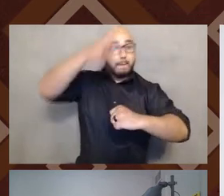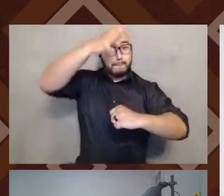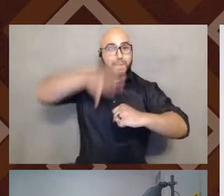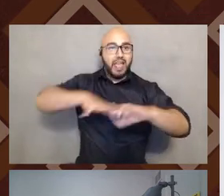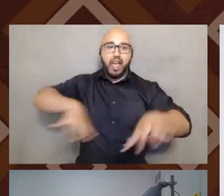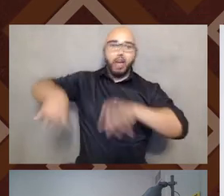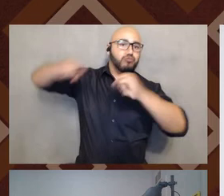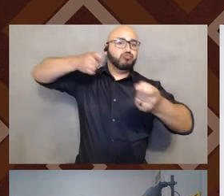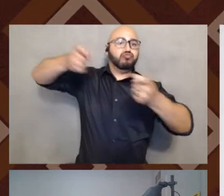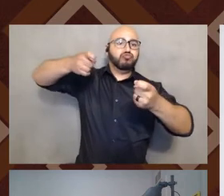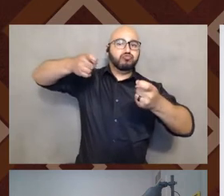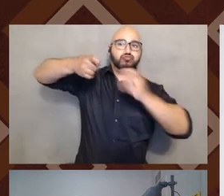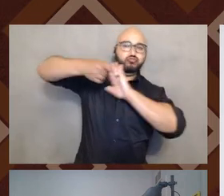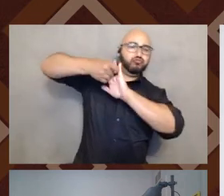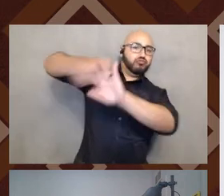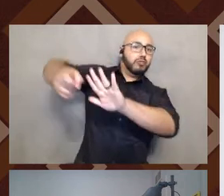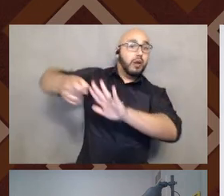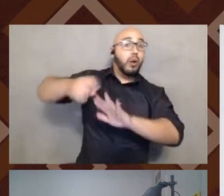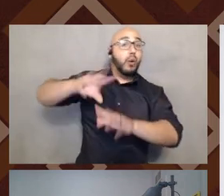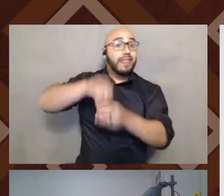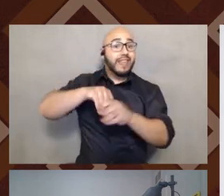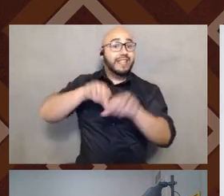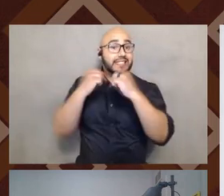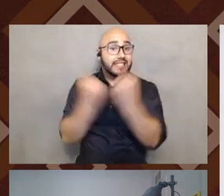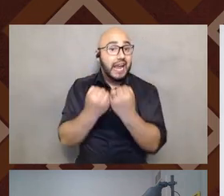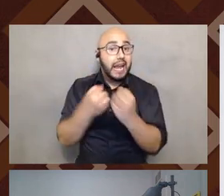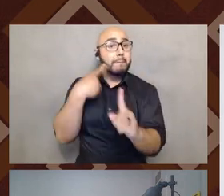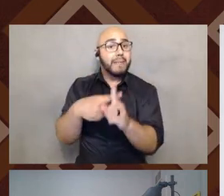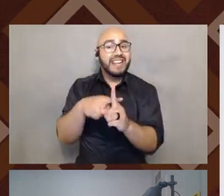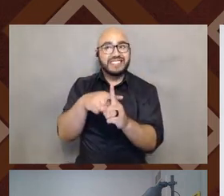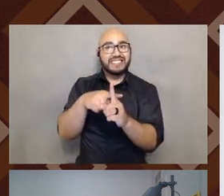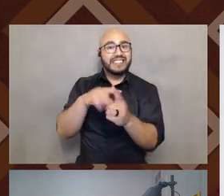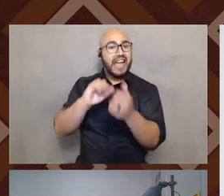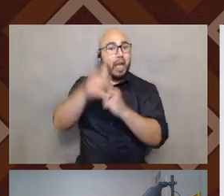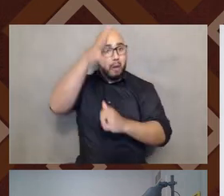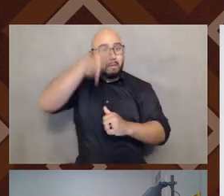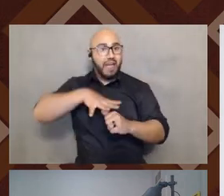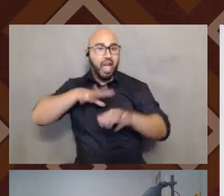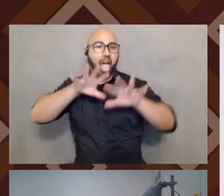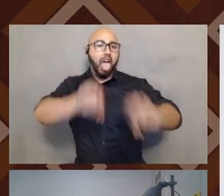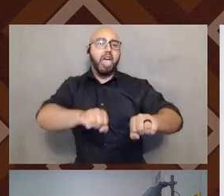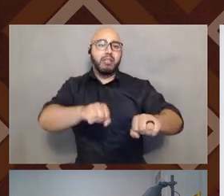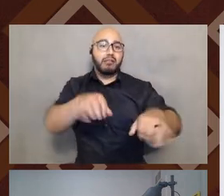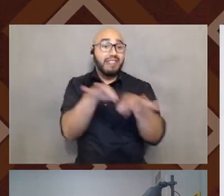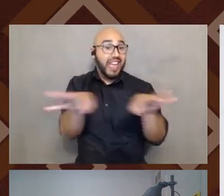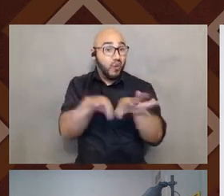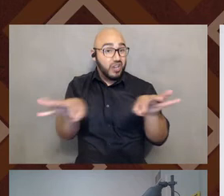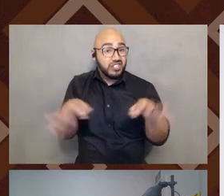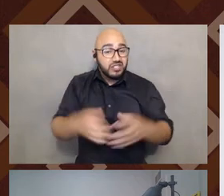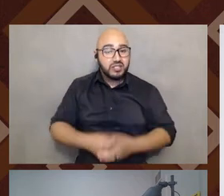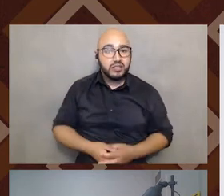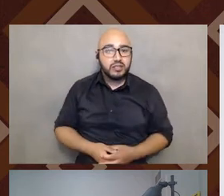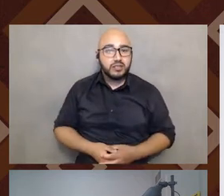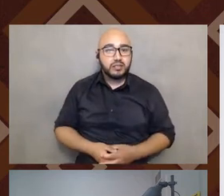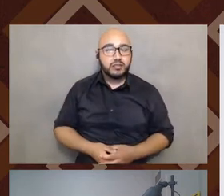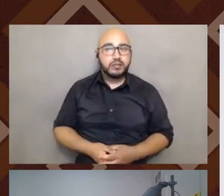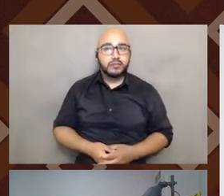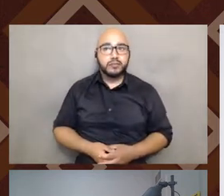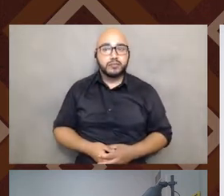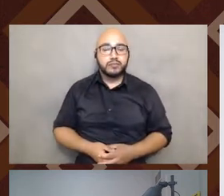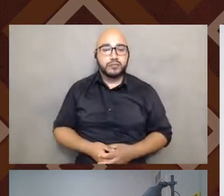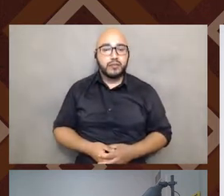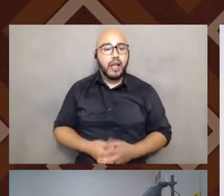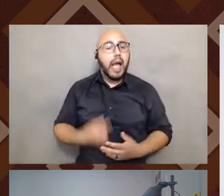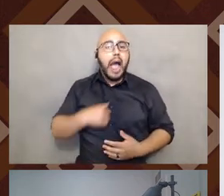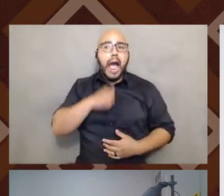within society and also within language. Right. Um, and so I, I